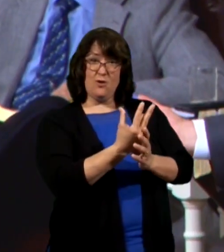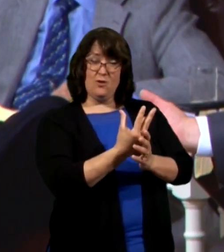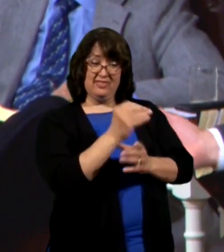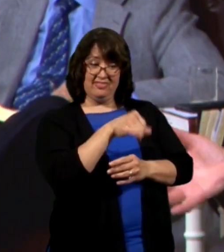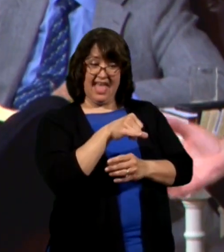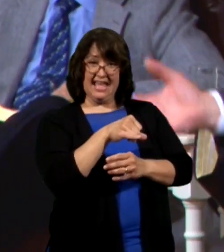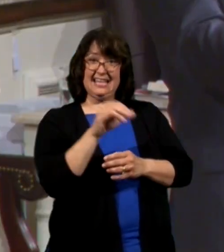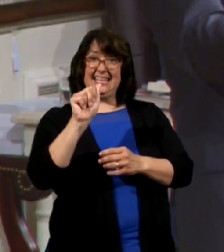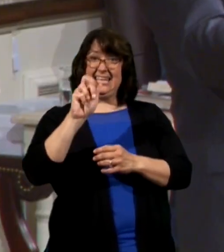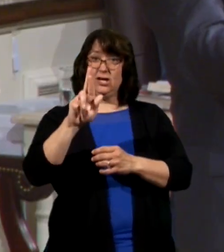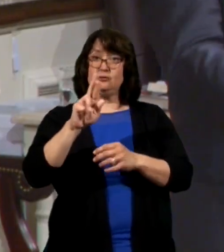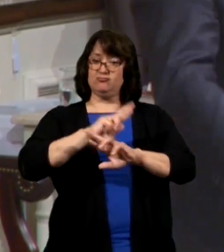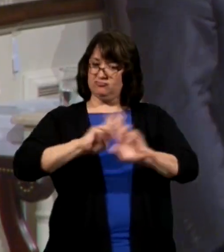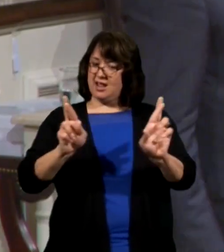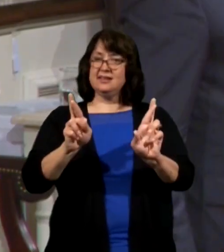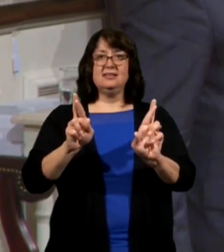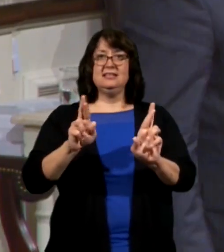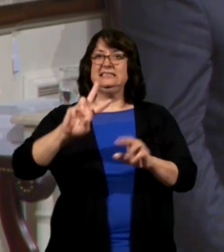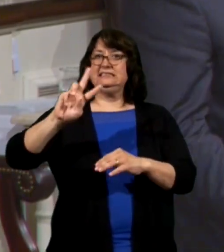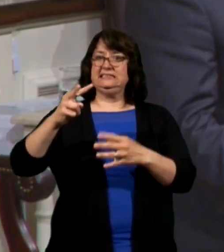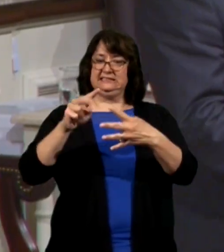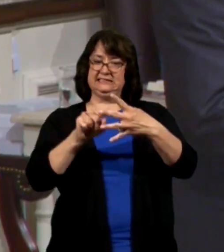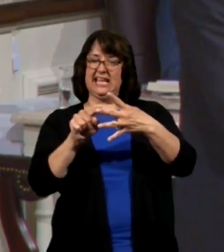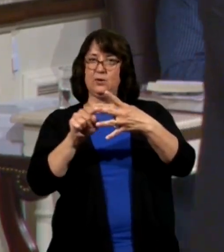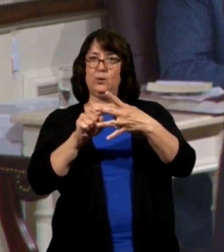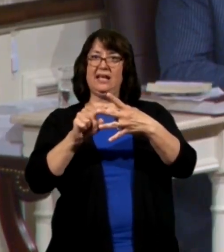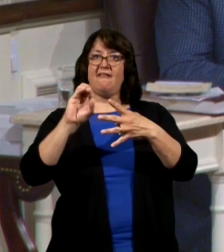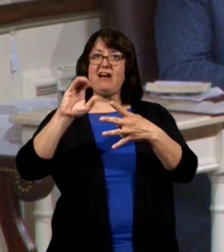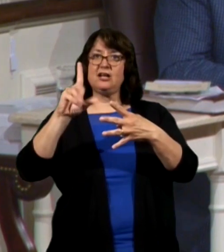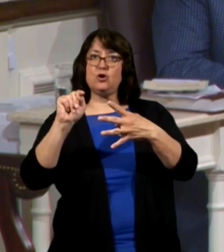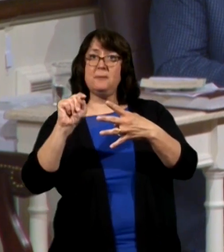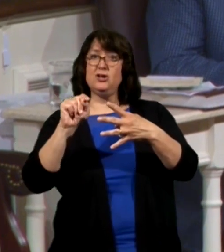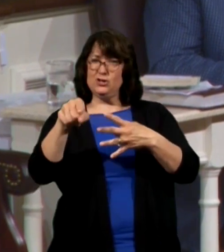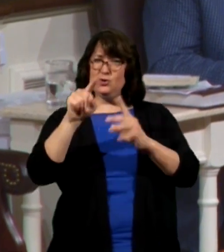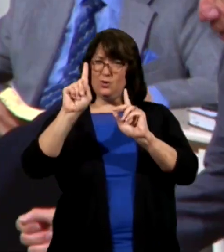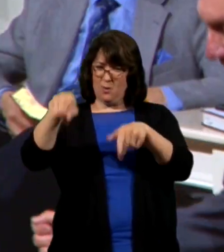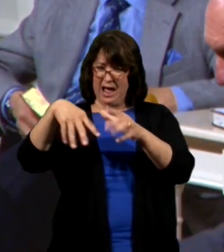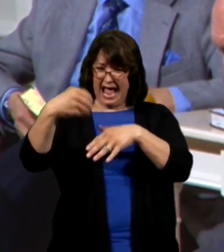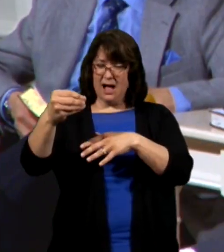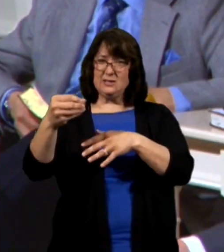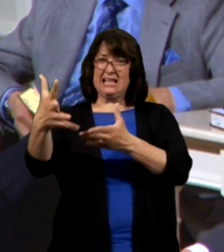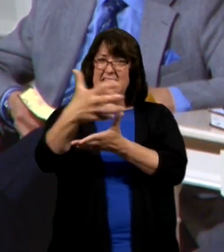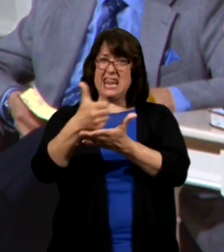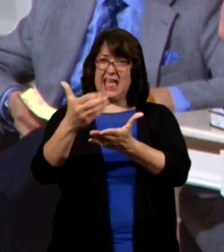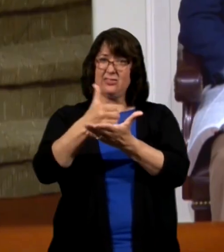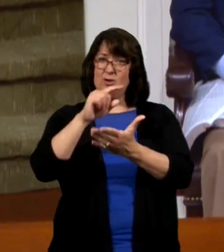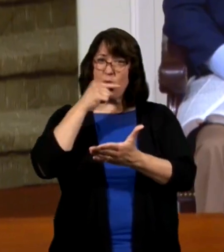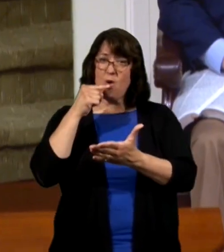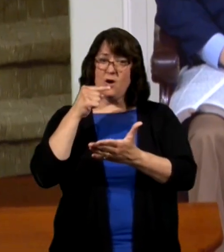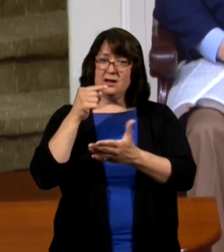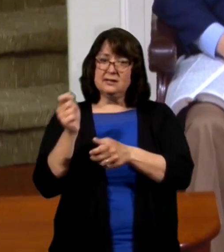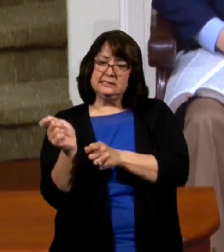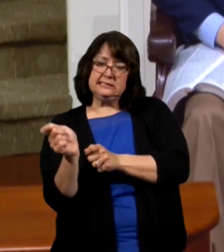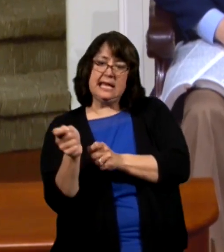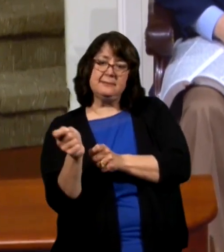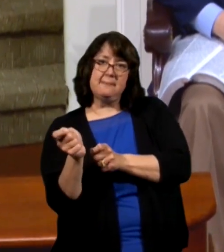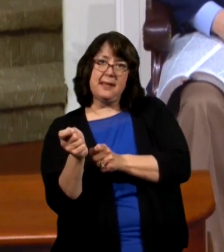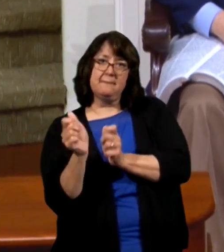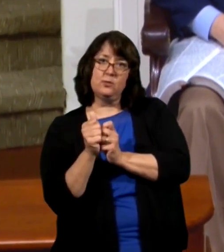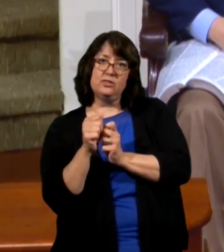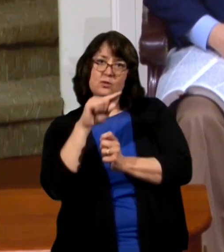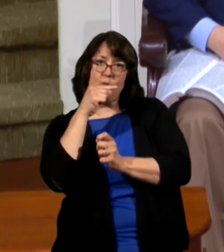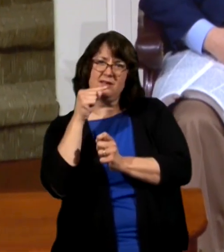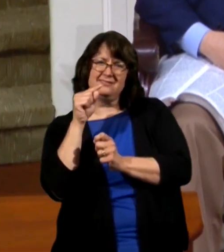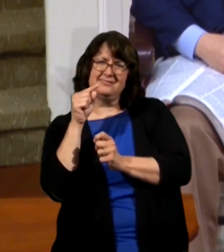ear is ripe and it second week of October and do you go out in that field and take that same stick and go tap tap tap